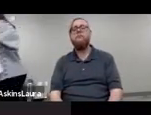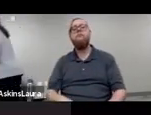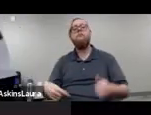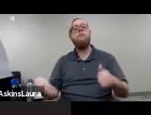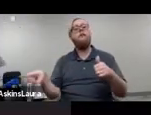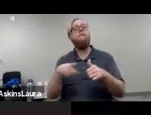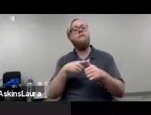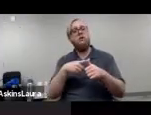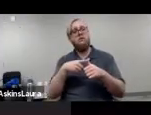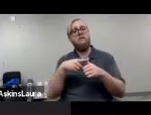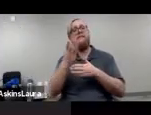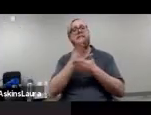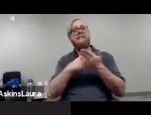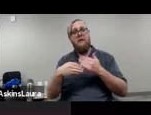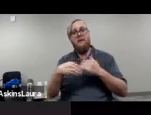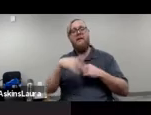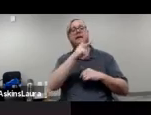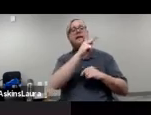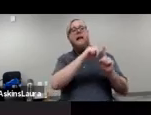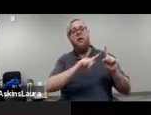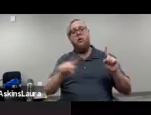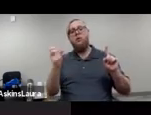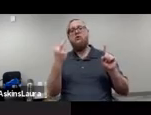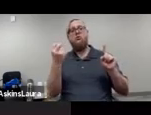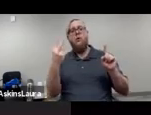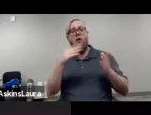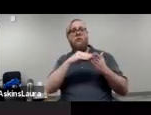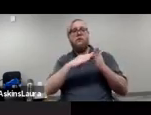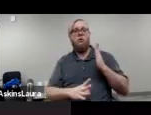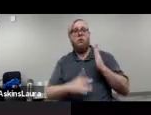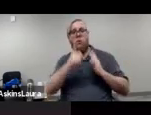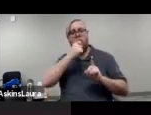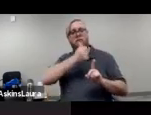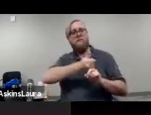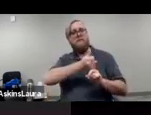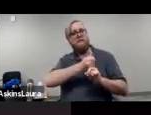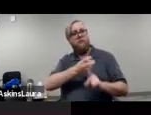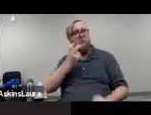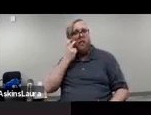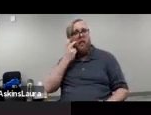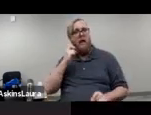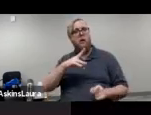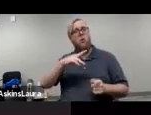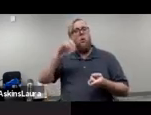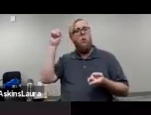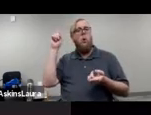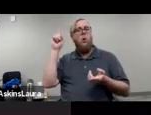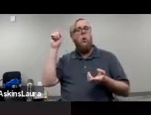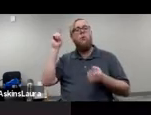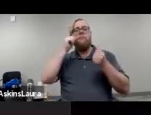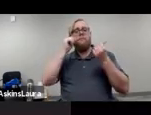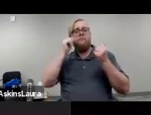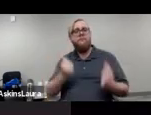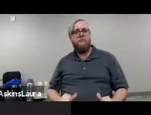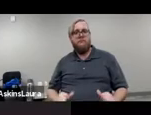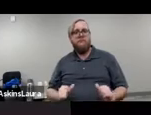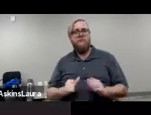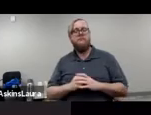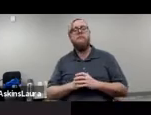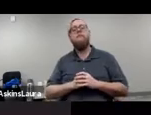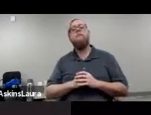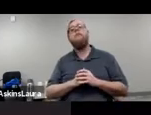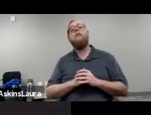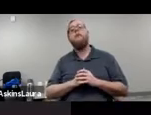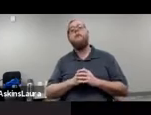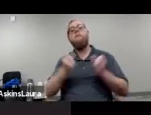The first segment are K-12 students who are blind or who have low vision. Many of these